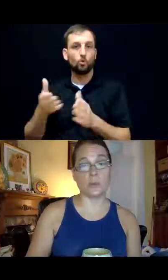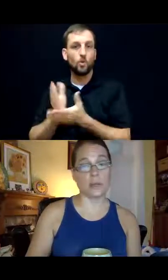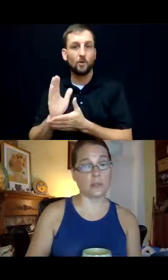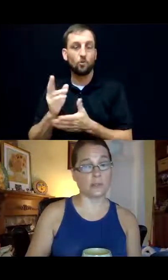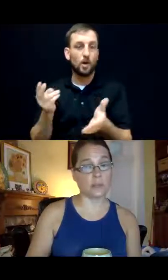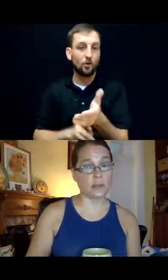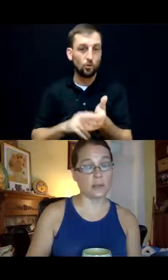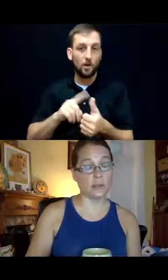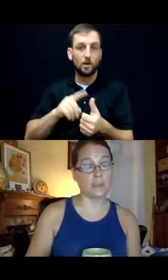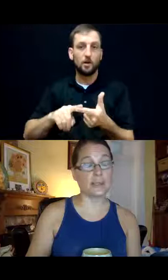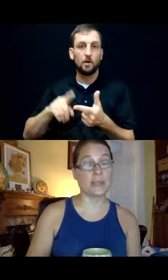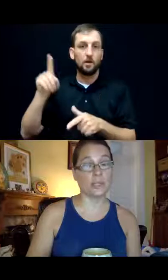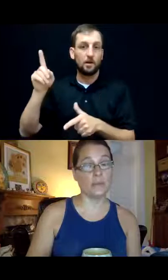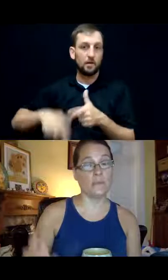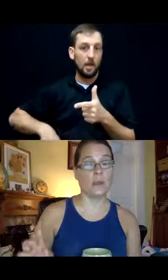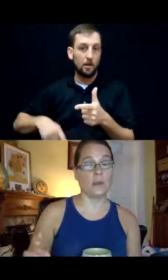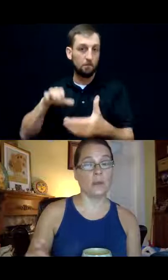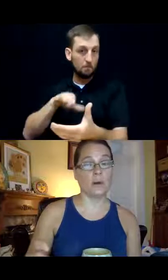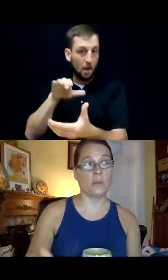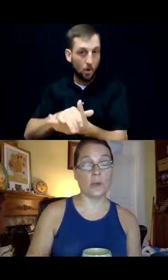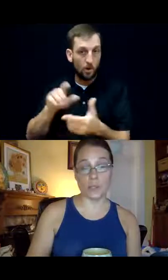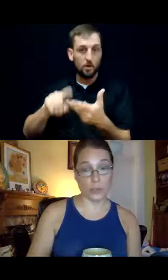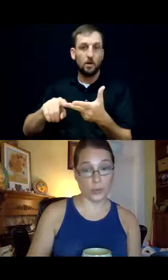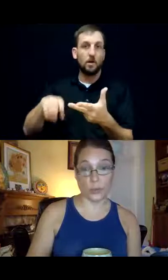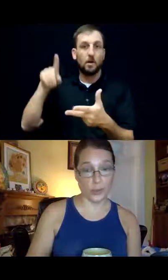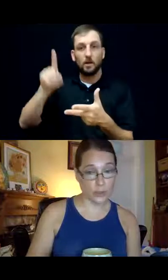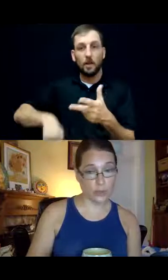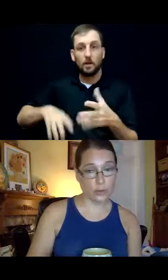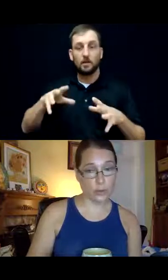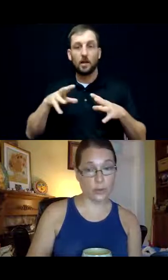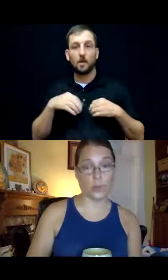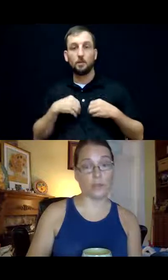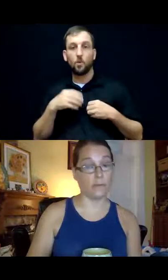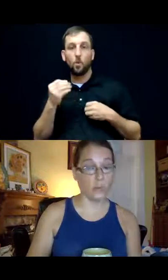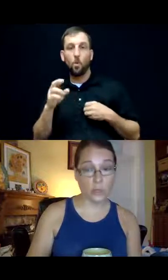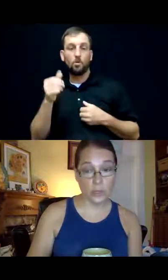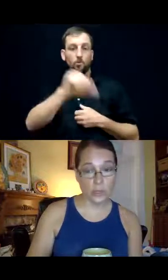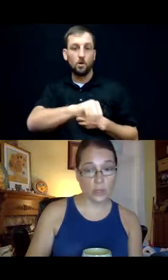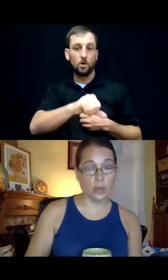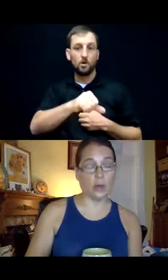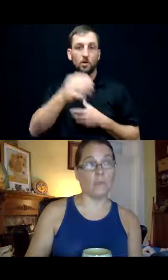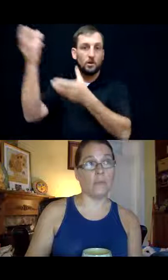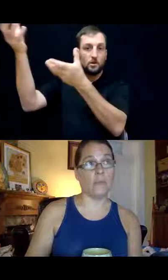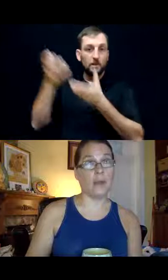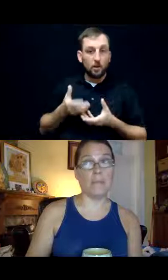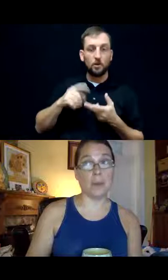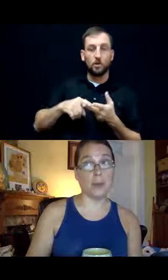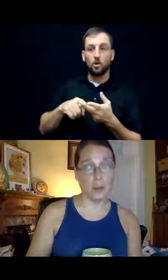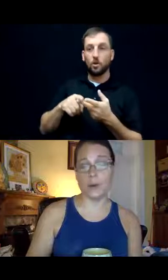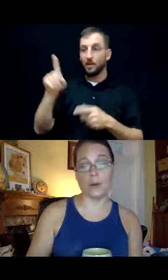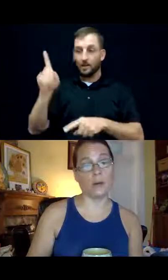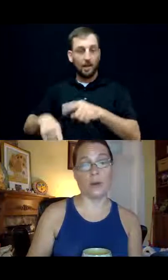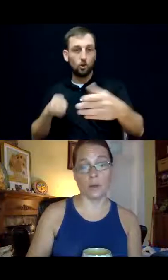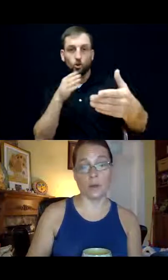accept or renounce a section, a succession, um, the right to sue or be sued, the right to vote, um, and a